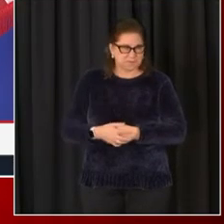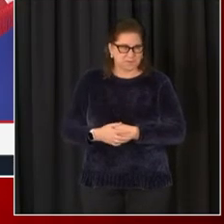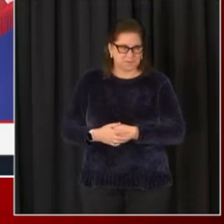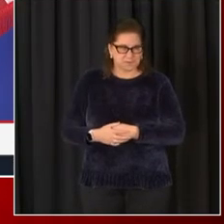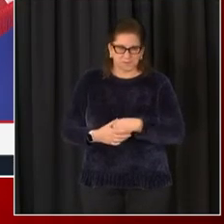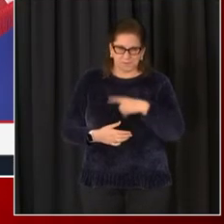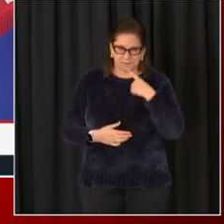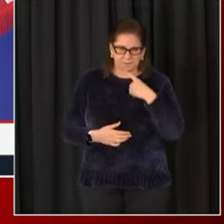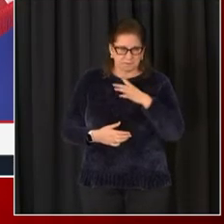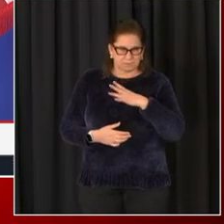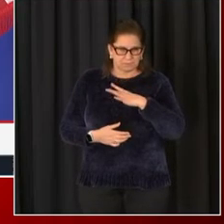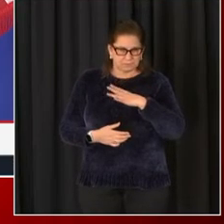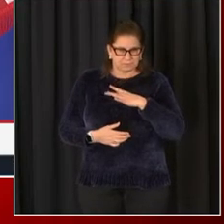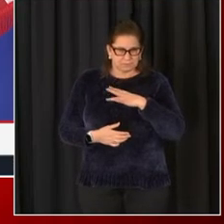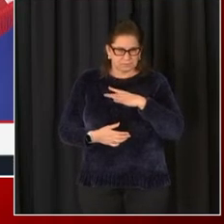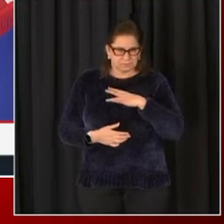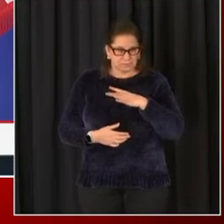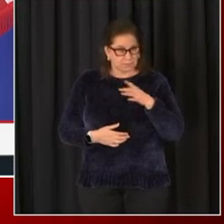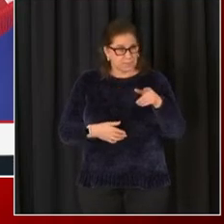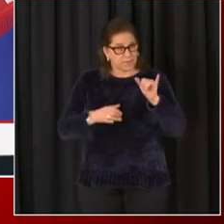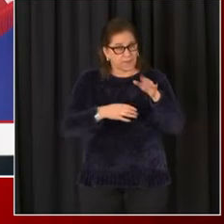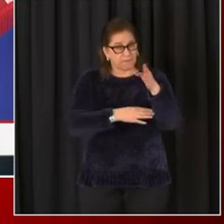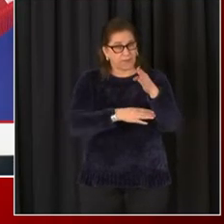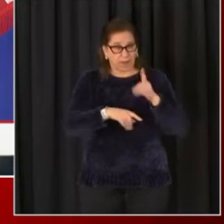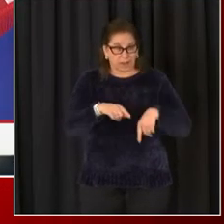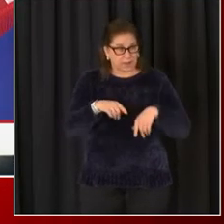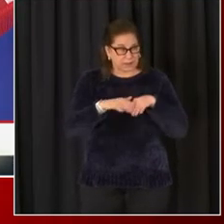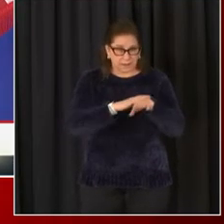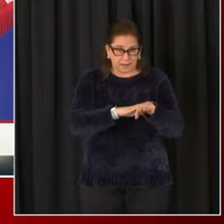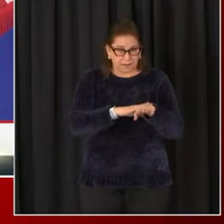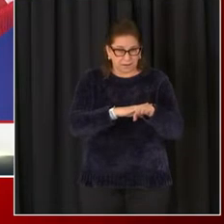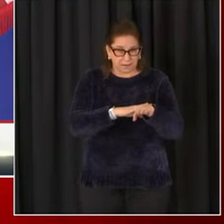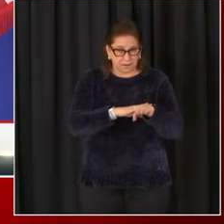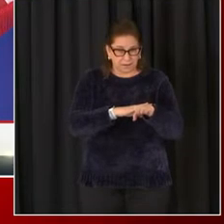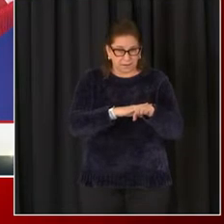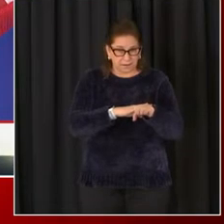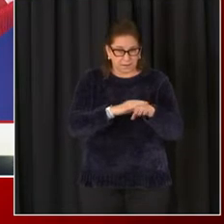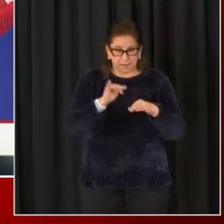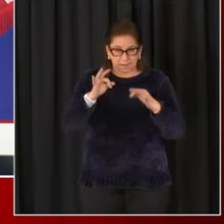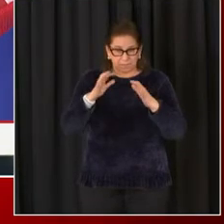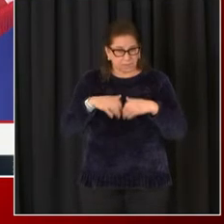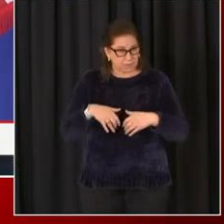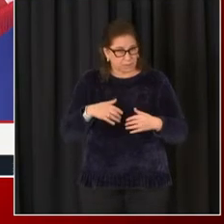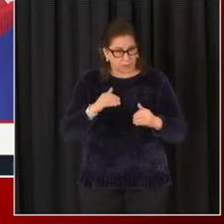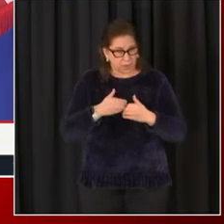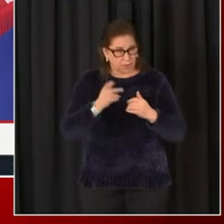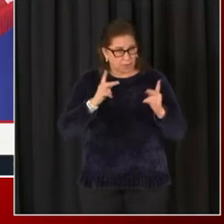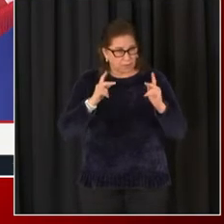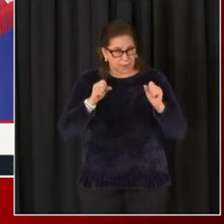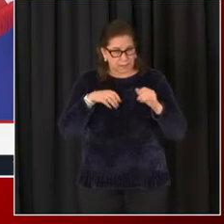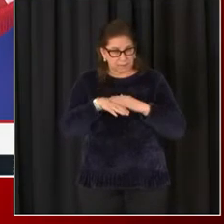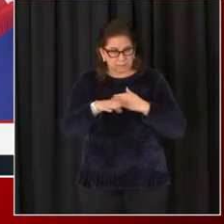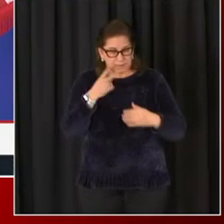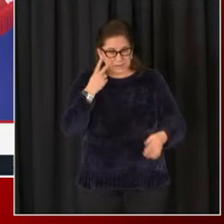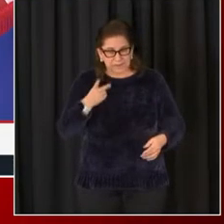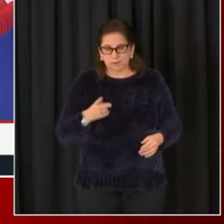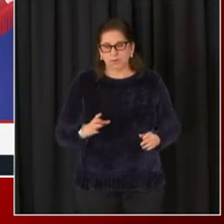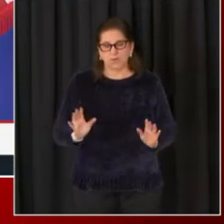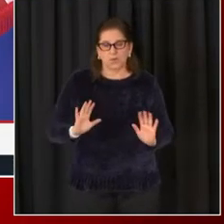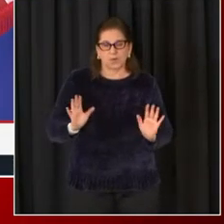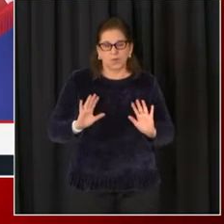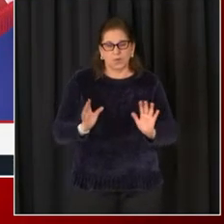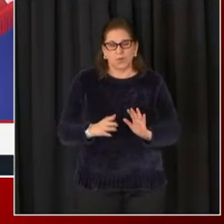Okay. And it wouldn't be accessible to the public at that point? What? If it's down, how would it be? Well, I guess before it